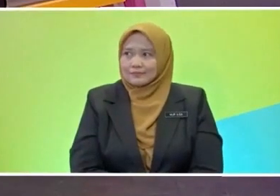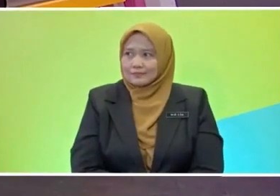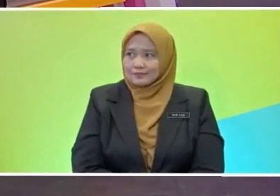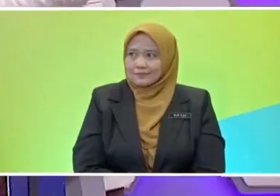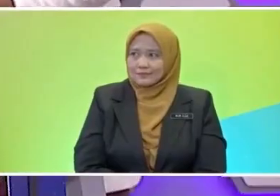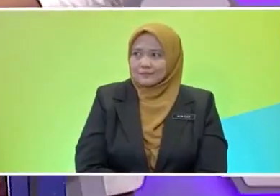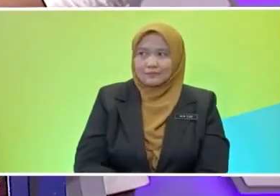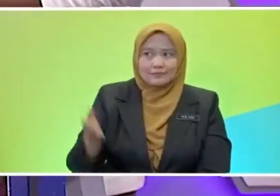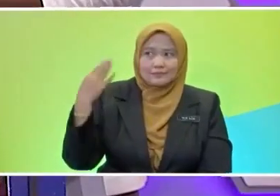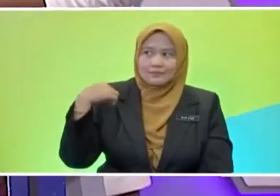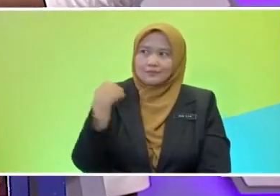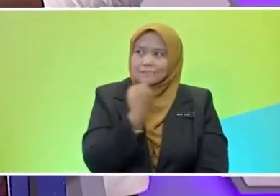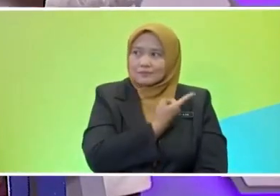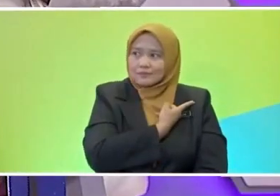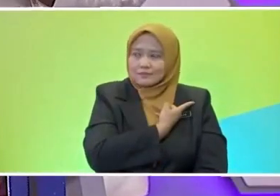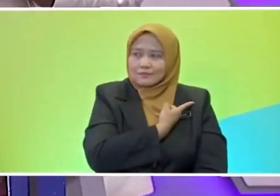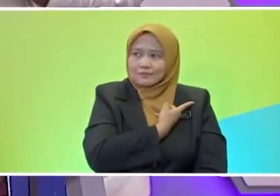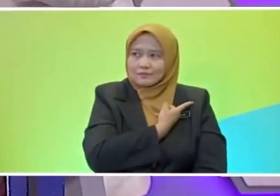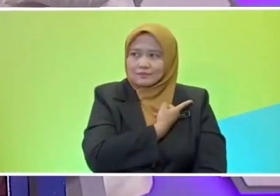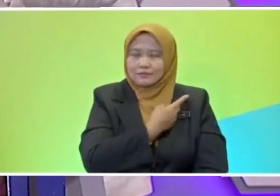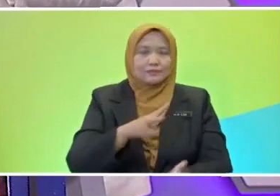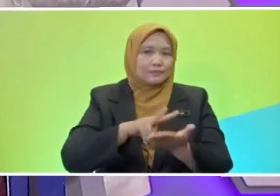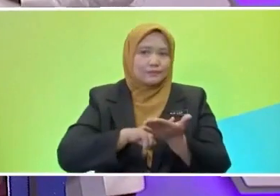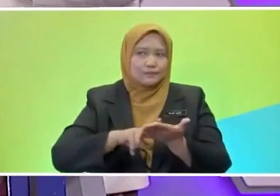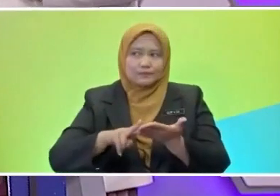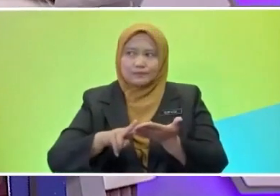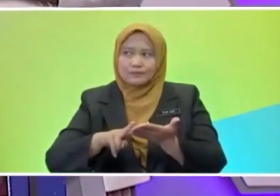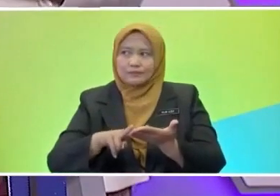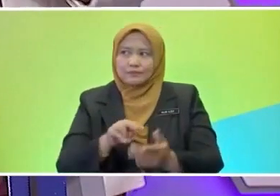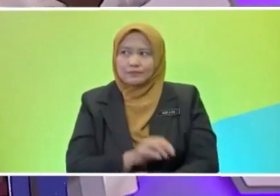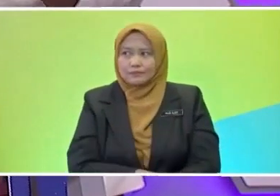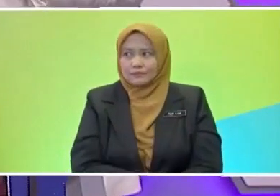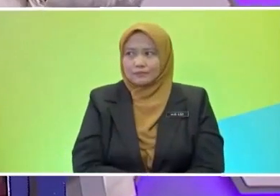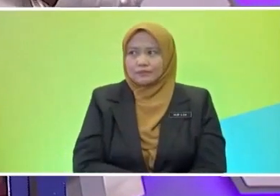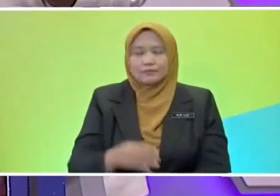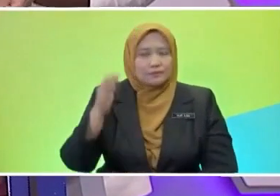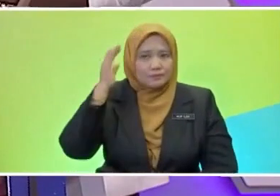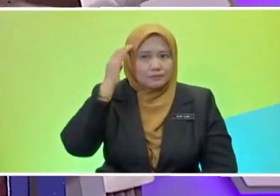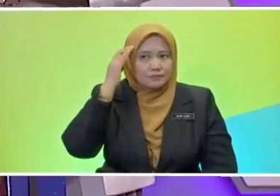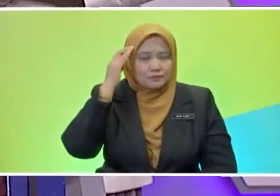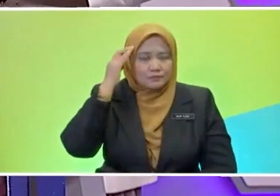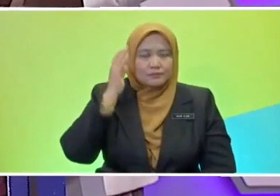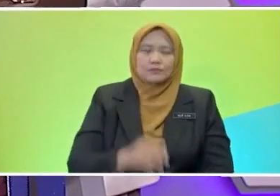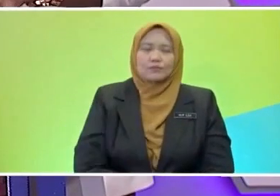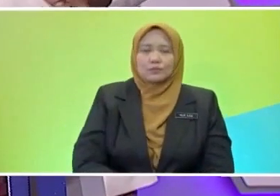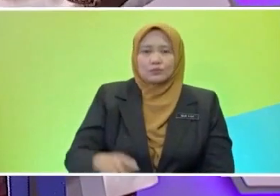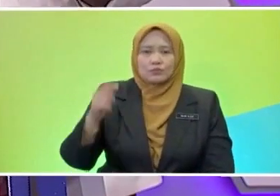in the previous segment, we recited a poem of four stanzas. We found out what Tommy was doing, what